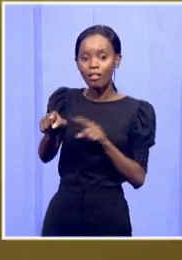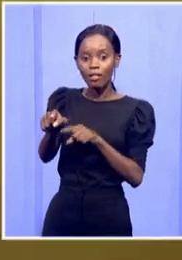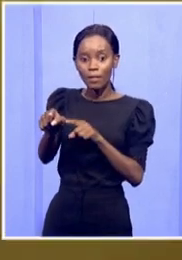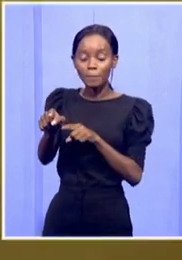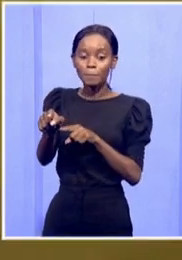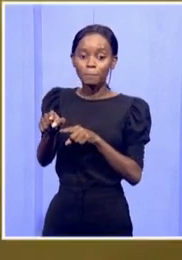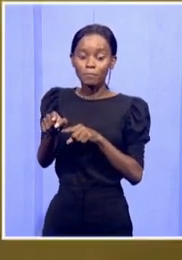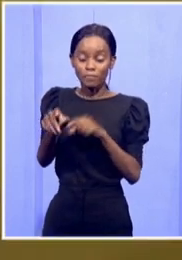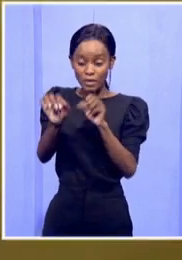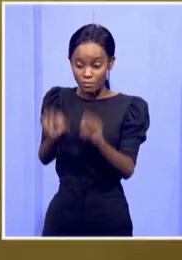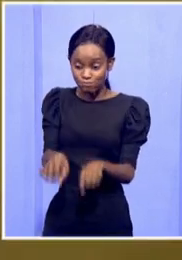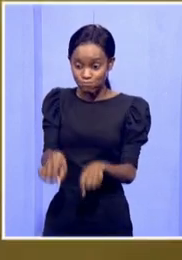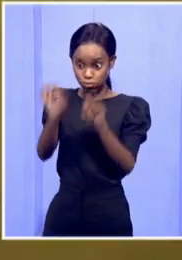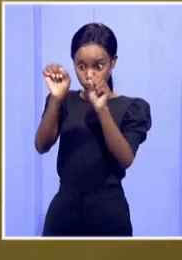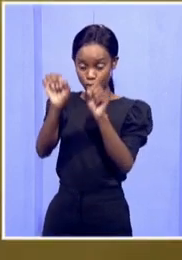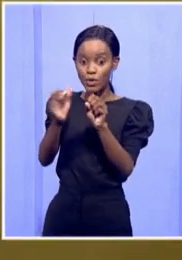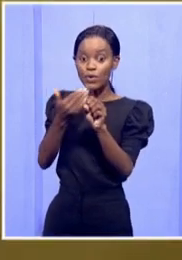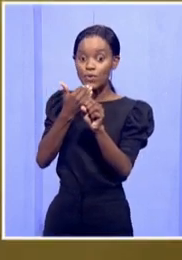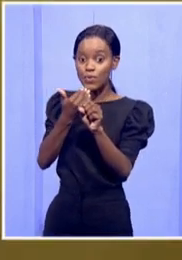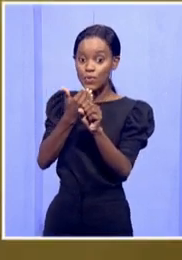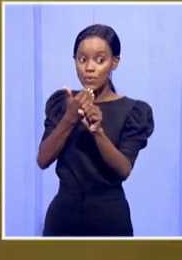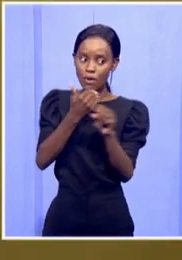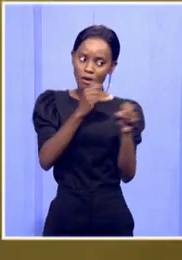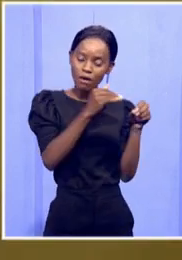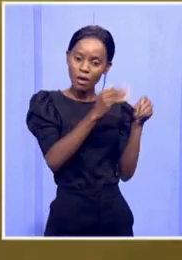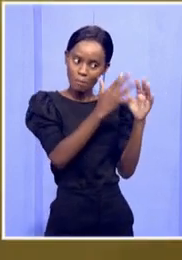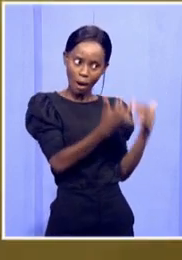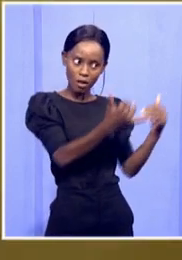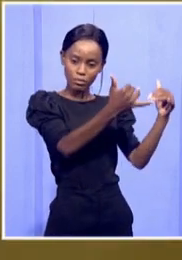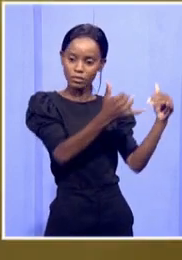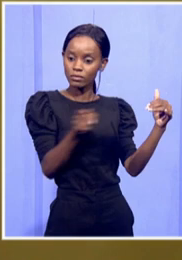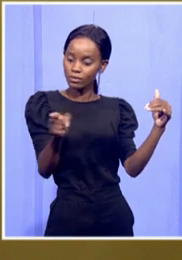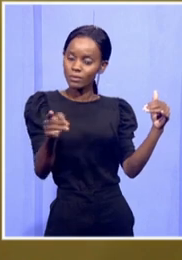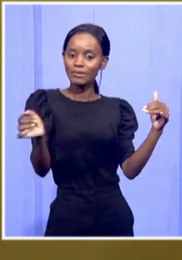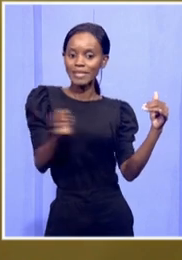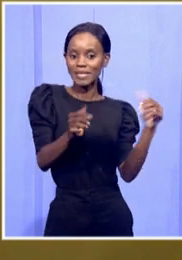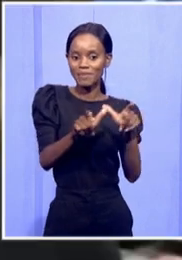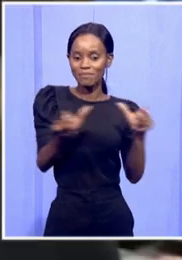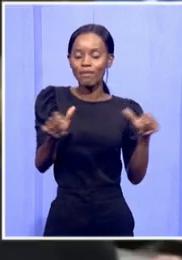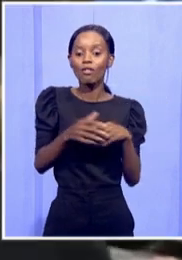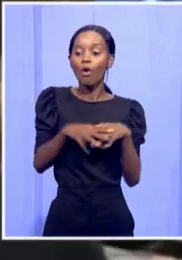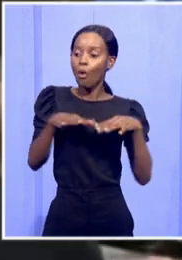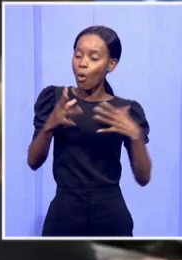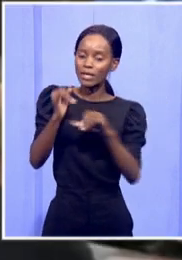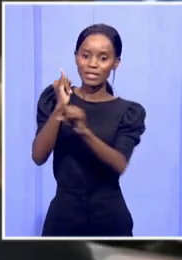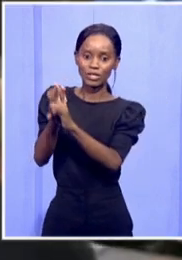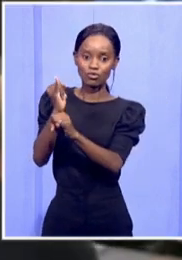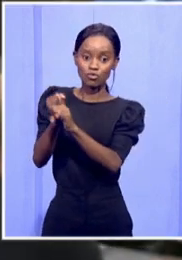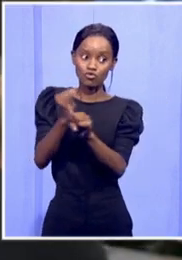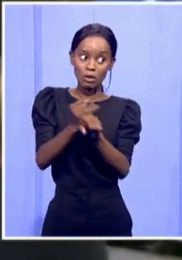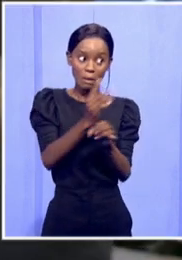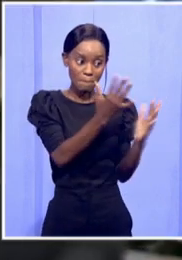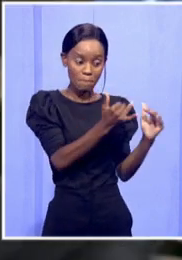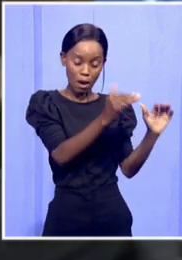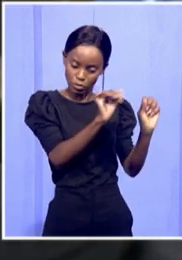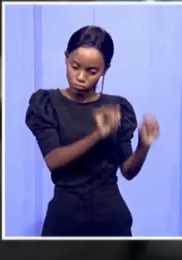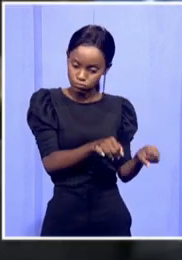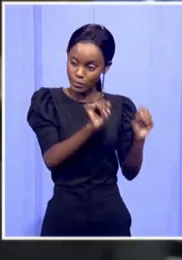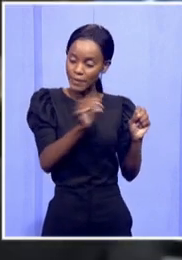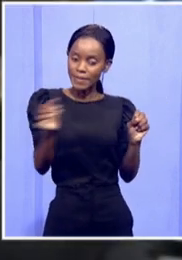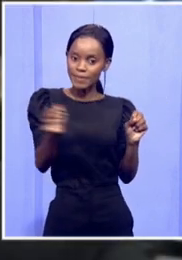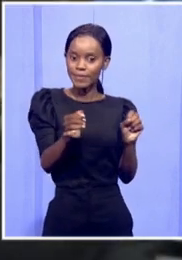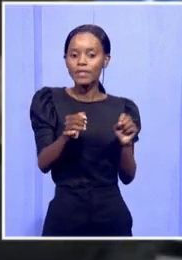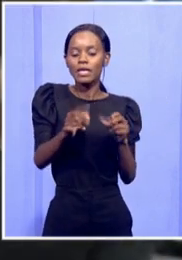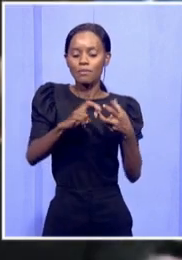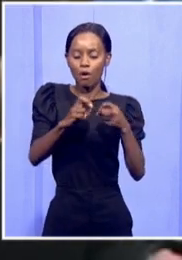to by the parliament once again or the institution that shall be agreed to so that that can be dealt